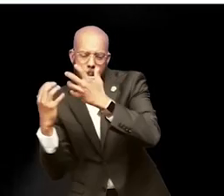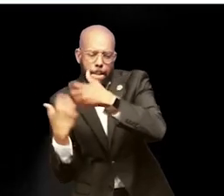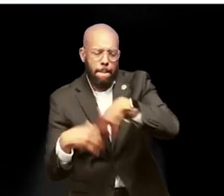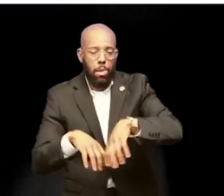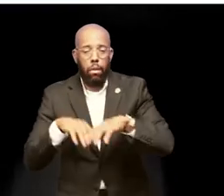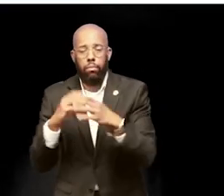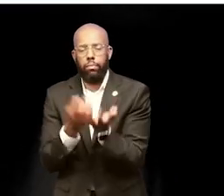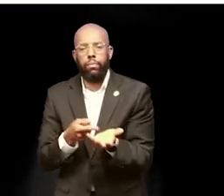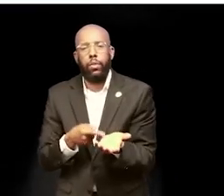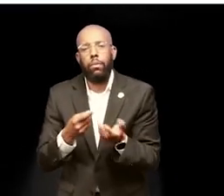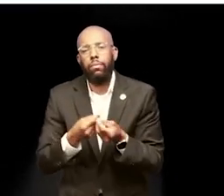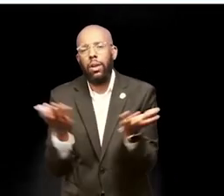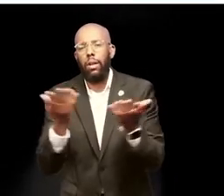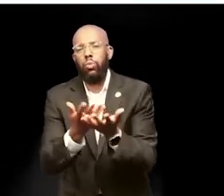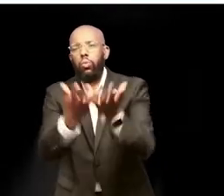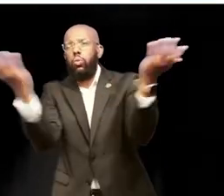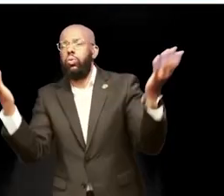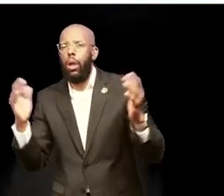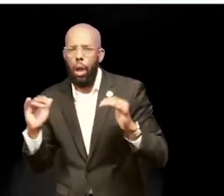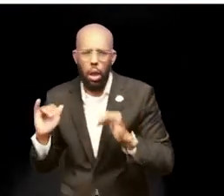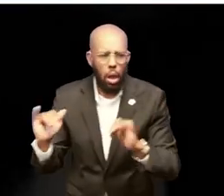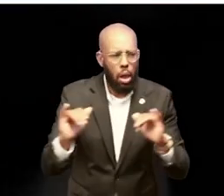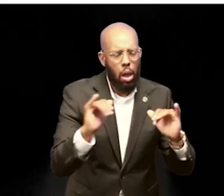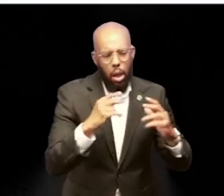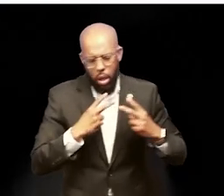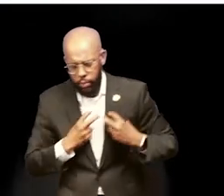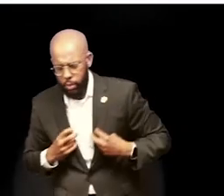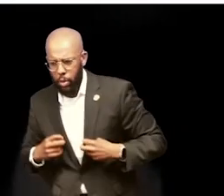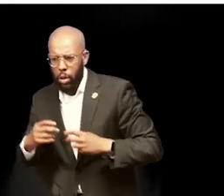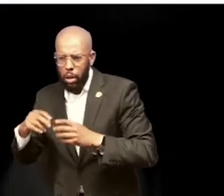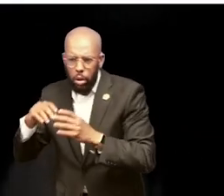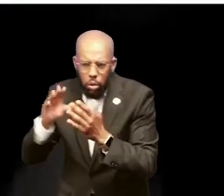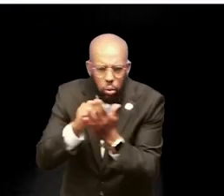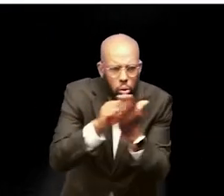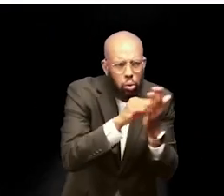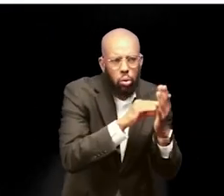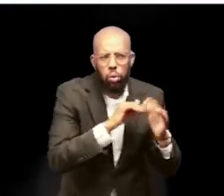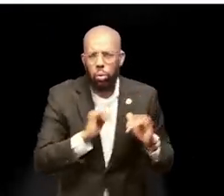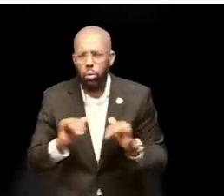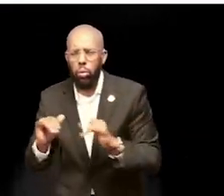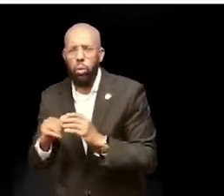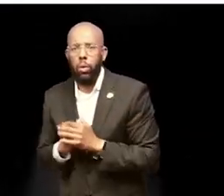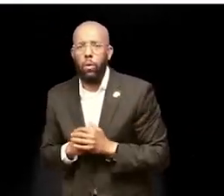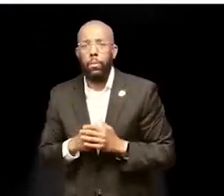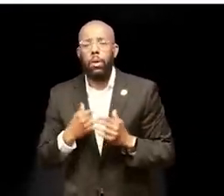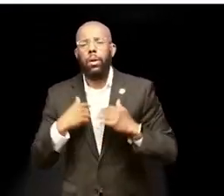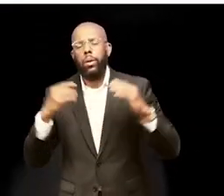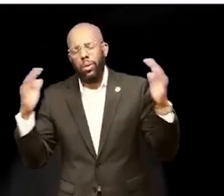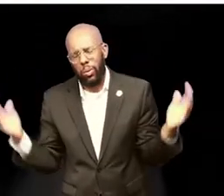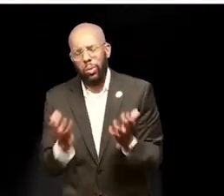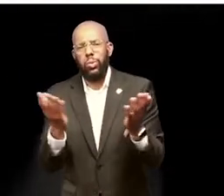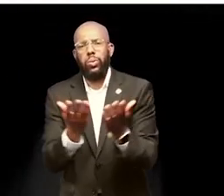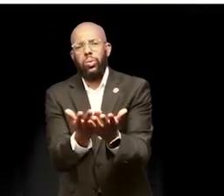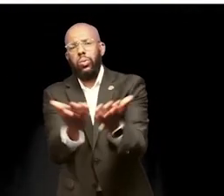teach us about building an equitable and sustainable future. I encourage you to join us often and